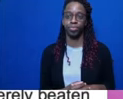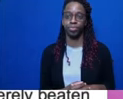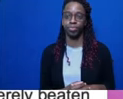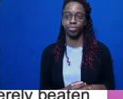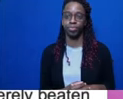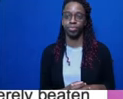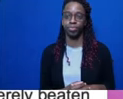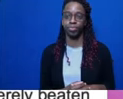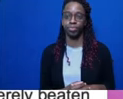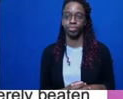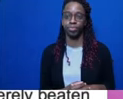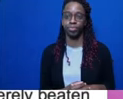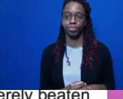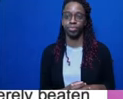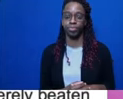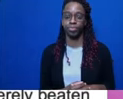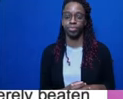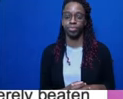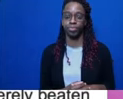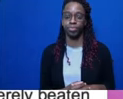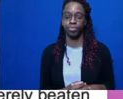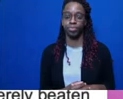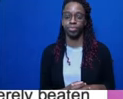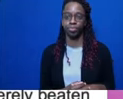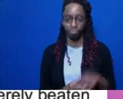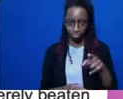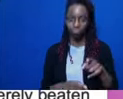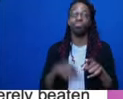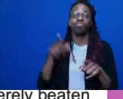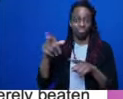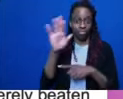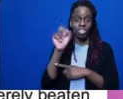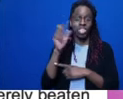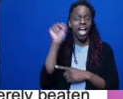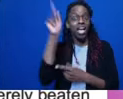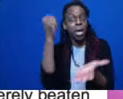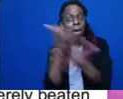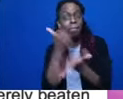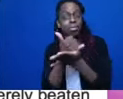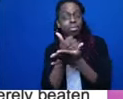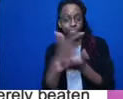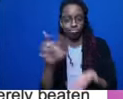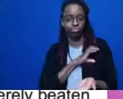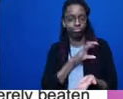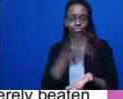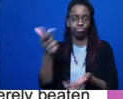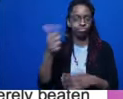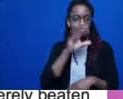She asked for help and was denied by law enforcement in the courts. Thank you. Absolutely. What else?